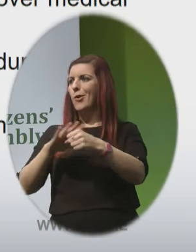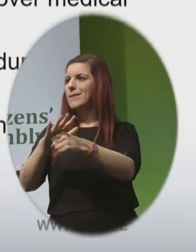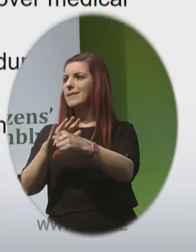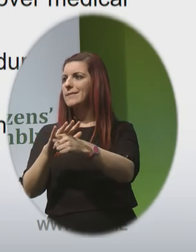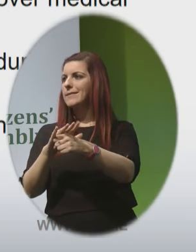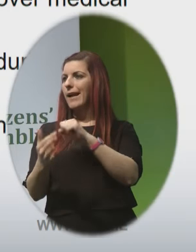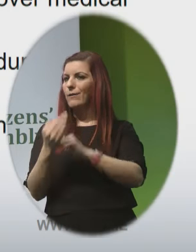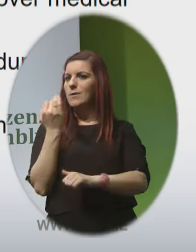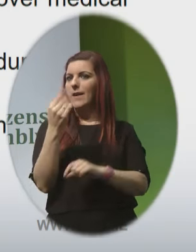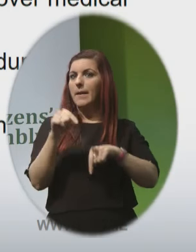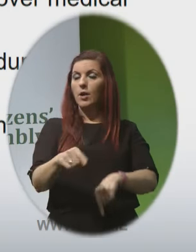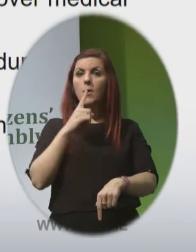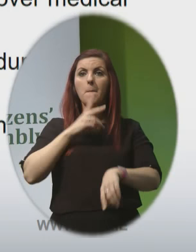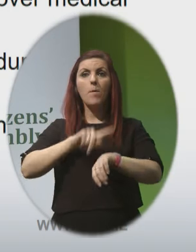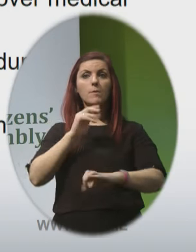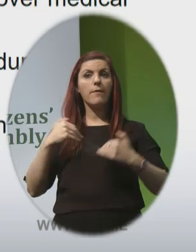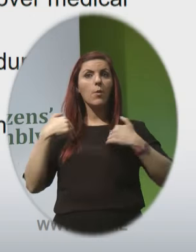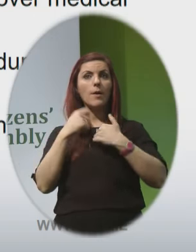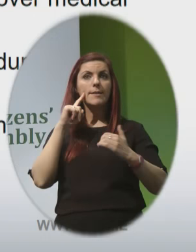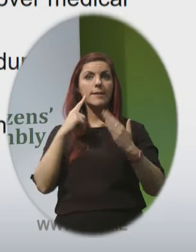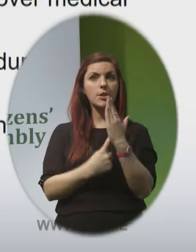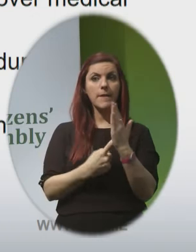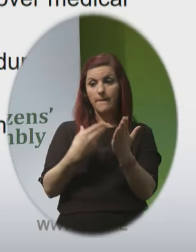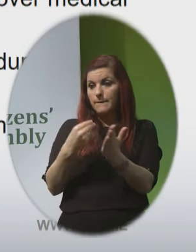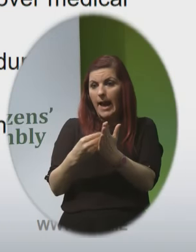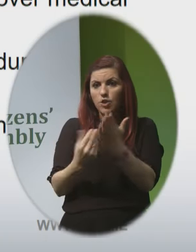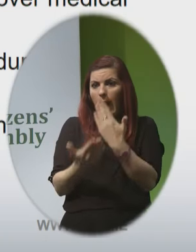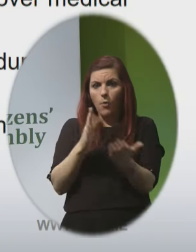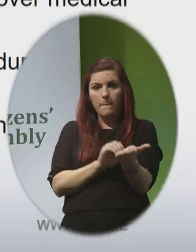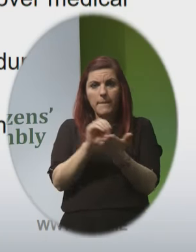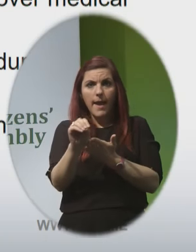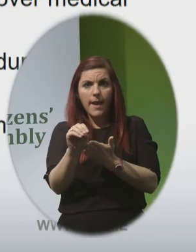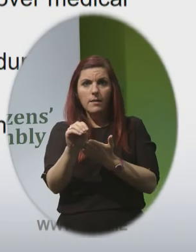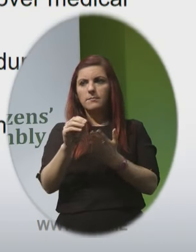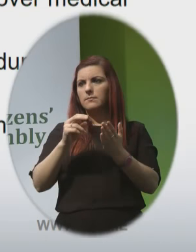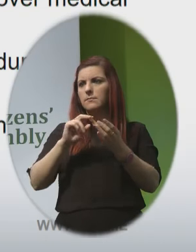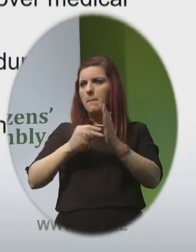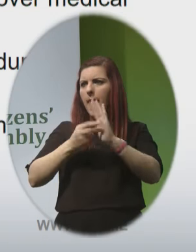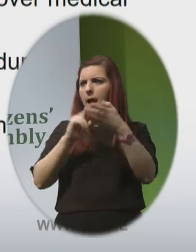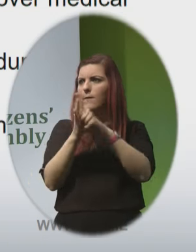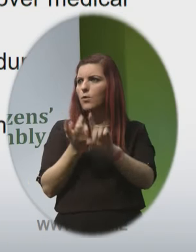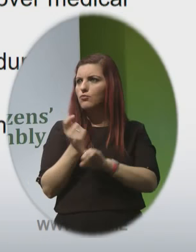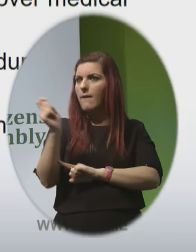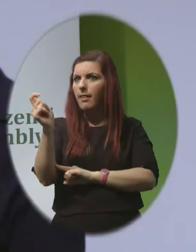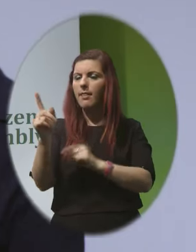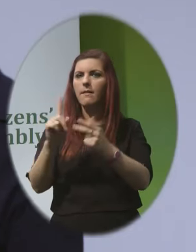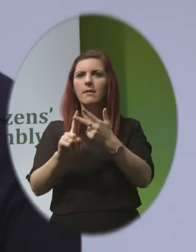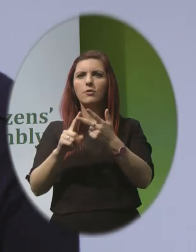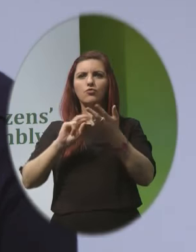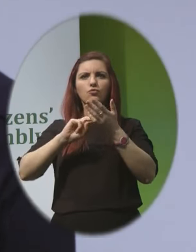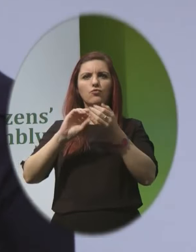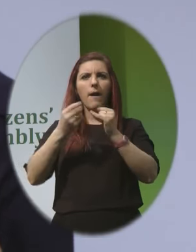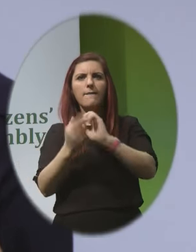of the worry of the decision is around the financial implications making the arrangements for the travelling trying to find out the